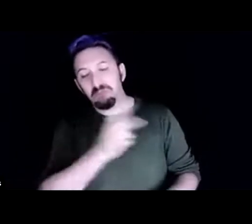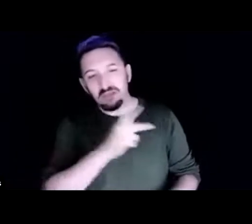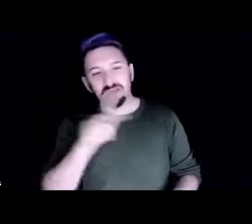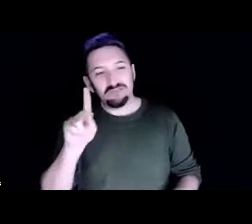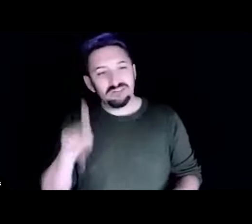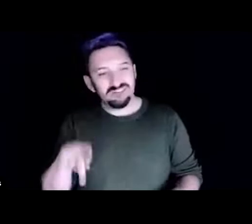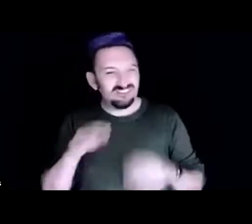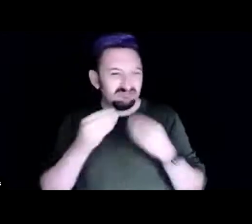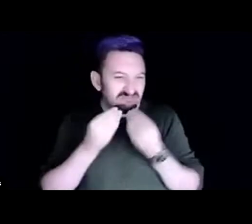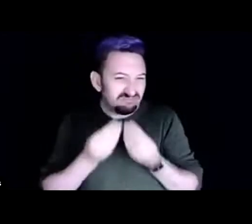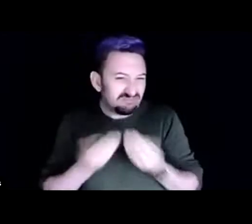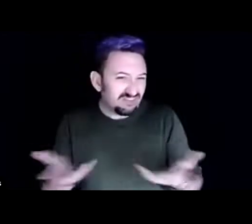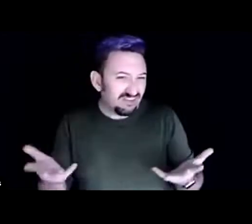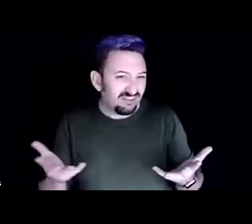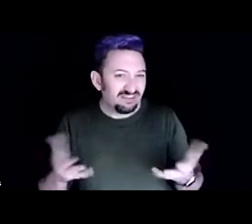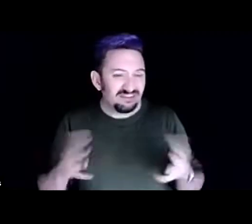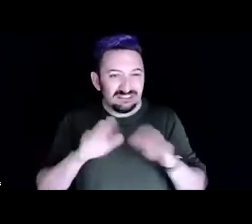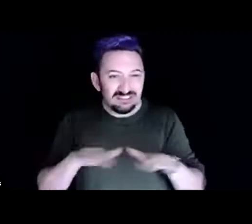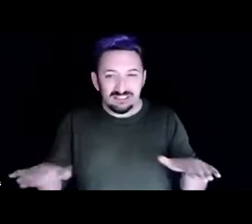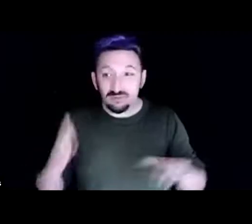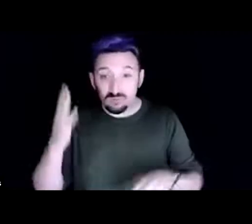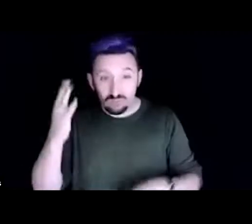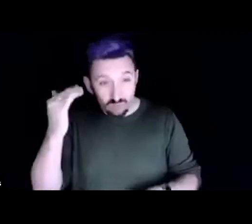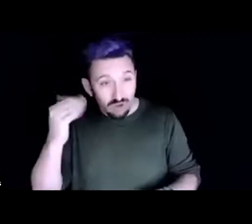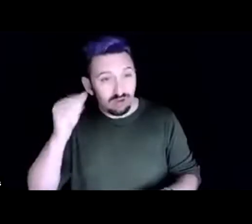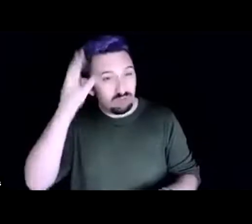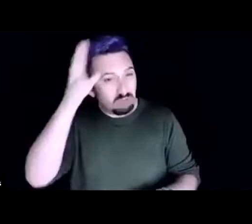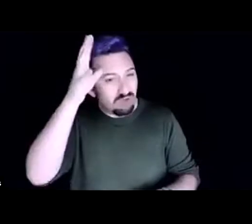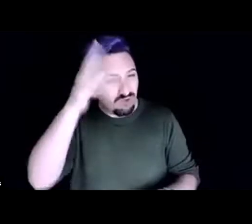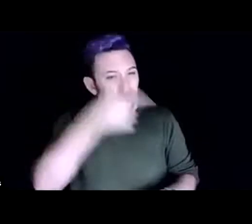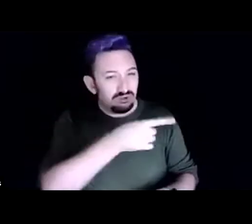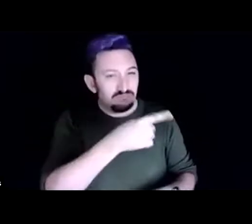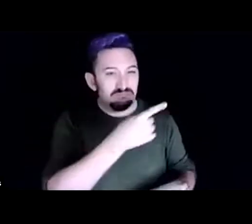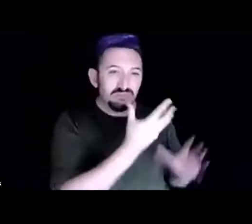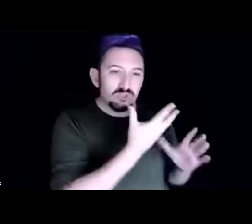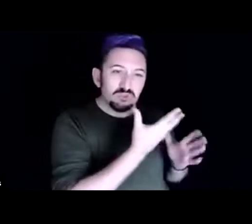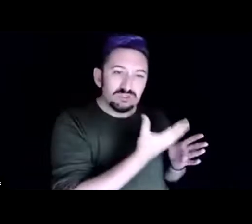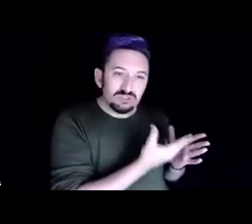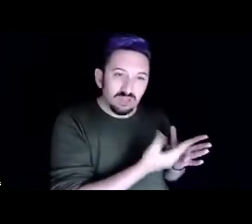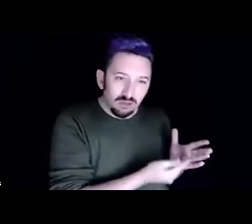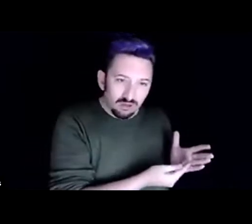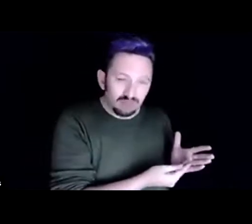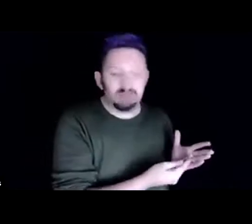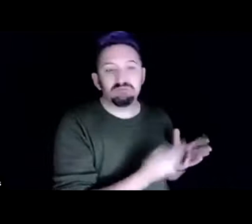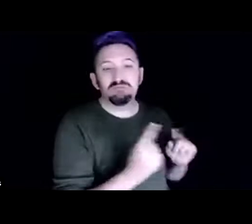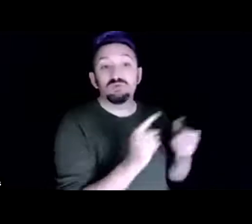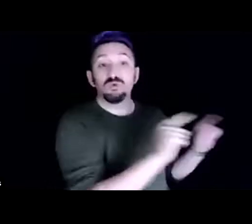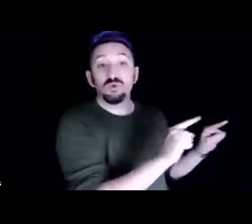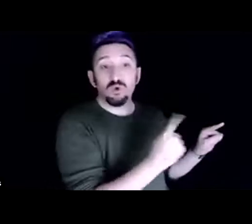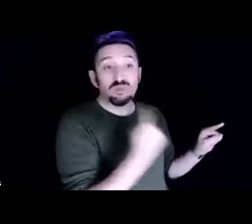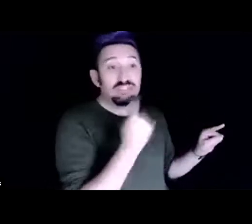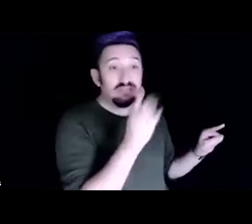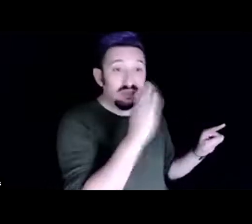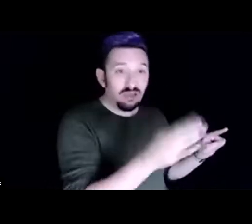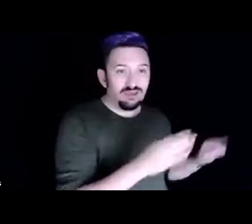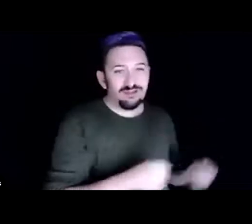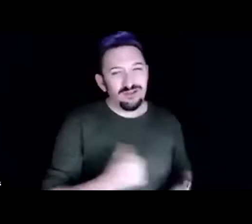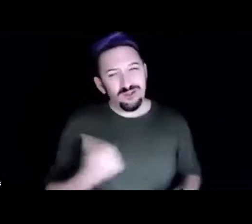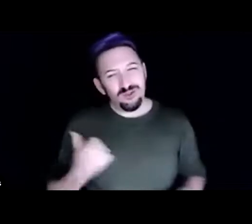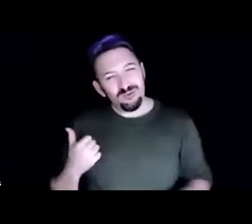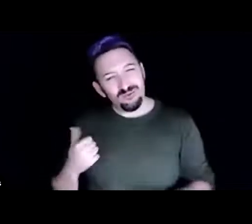because my father was dying and i was going to say goodbye and a couple of those same badass boys i reference